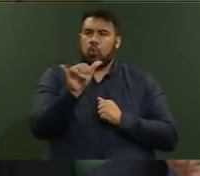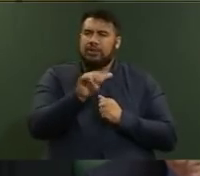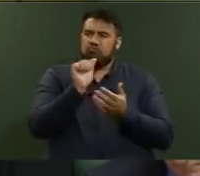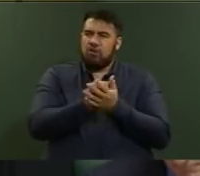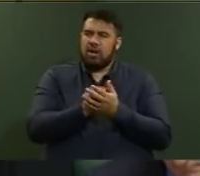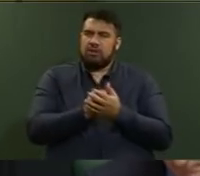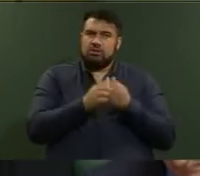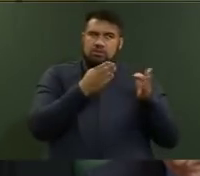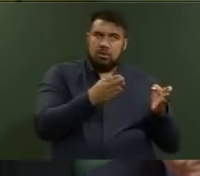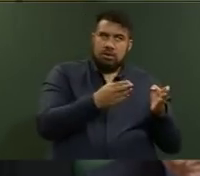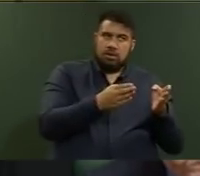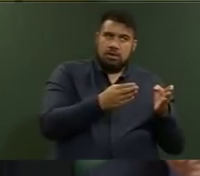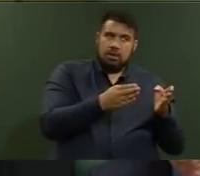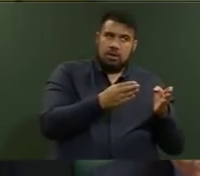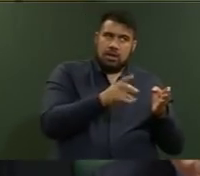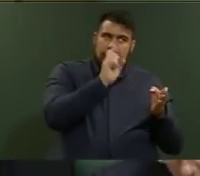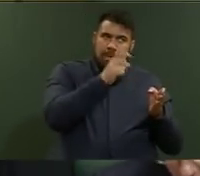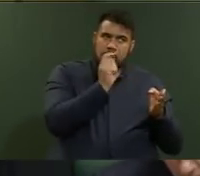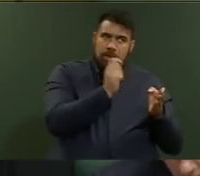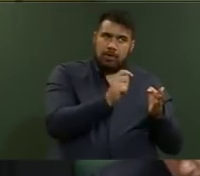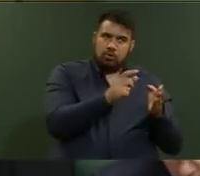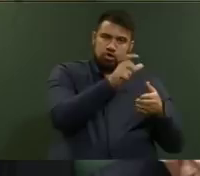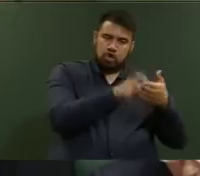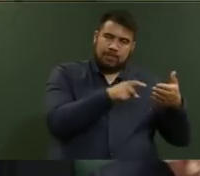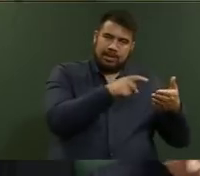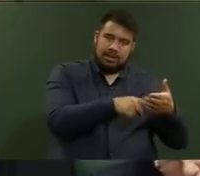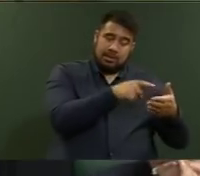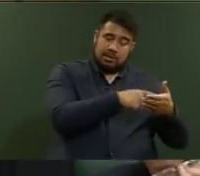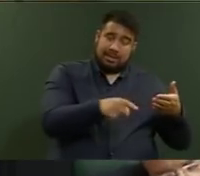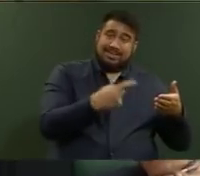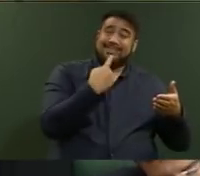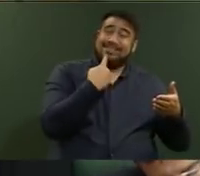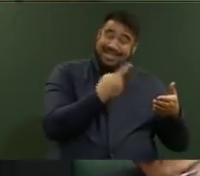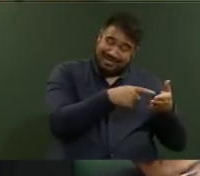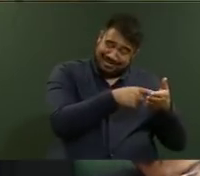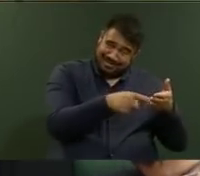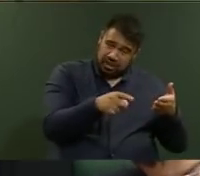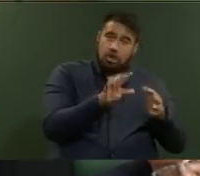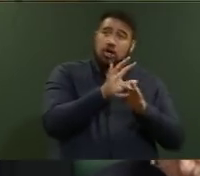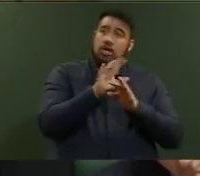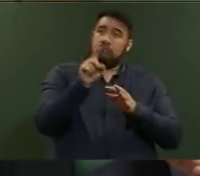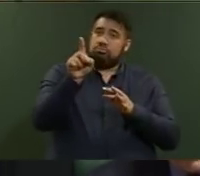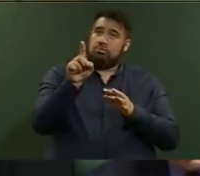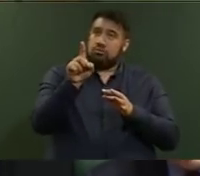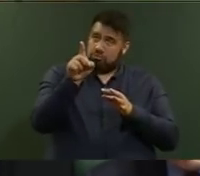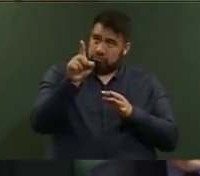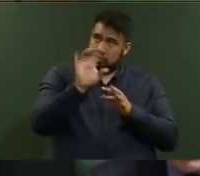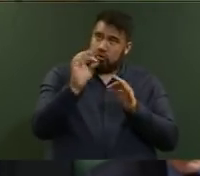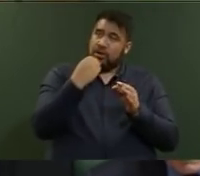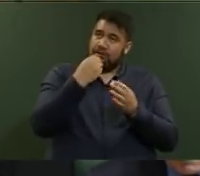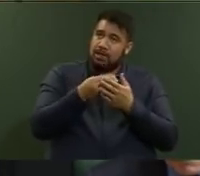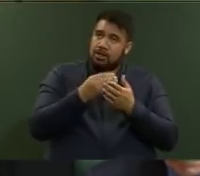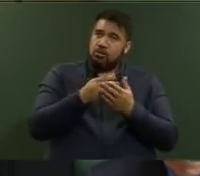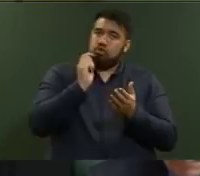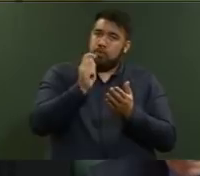off the plans document that says there is not enough Crown funding for him to build the promised KiwiBuild homes